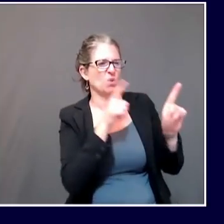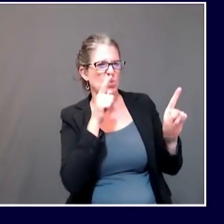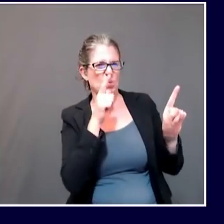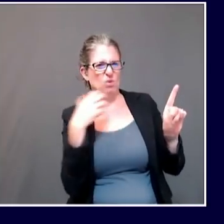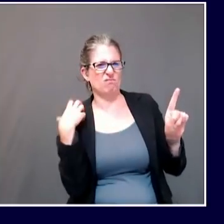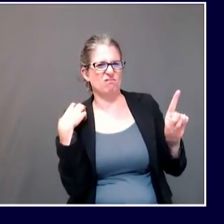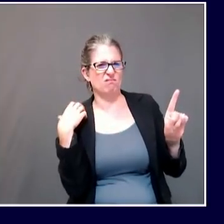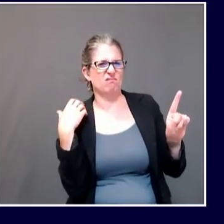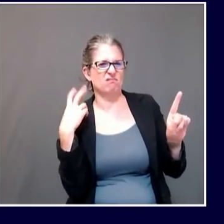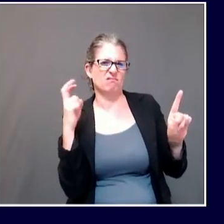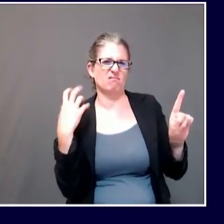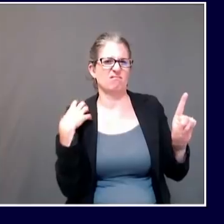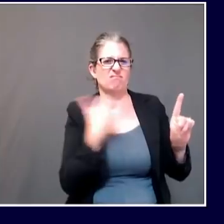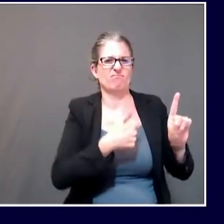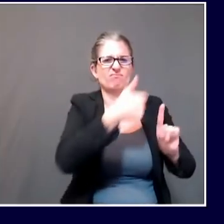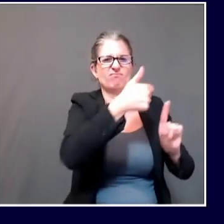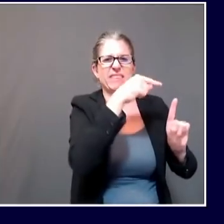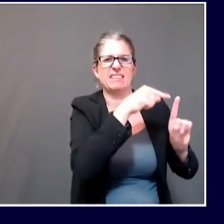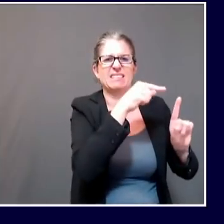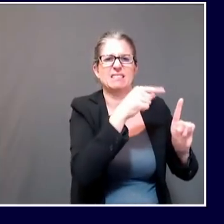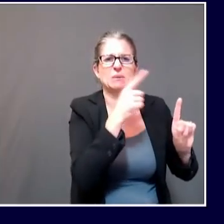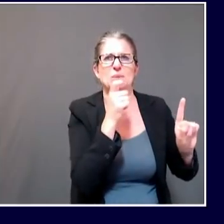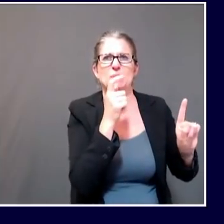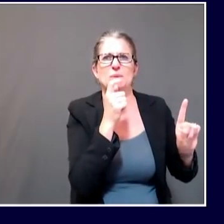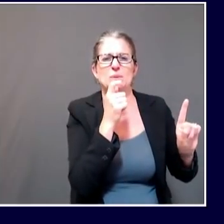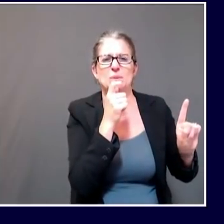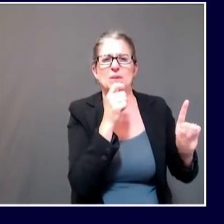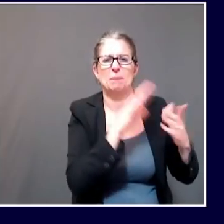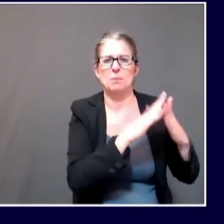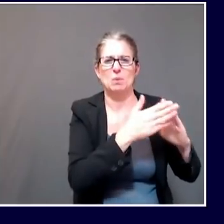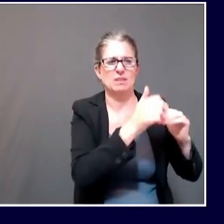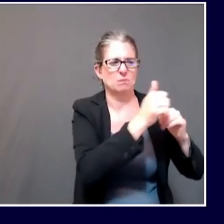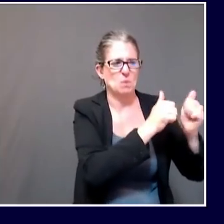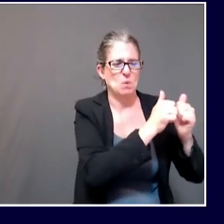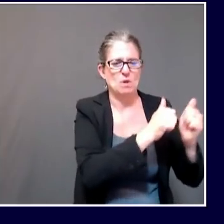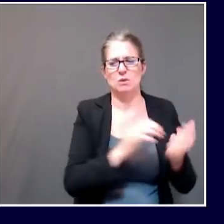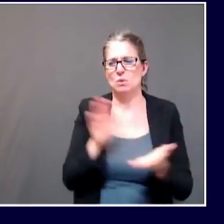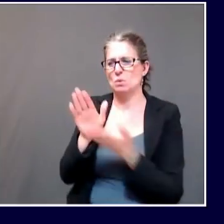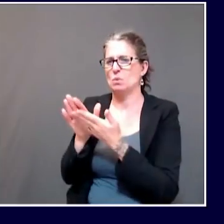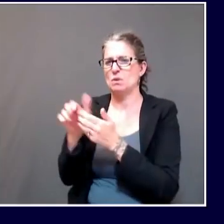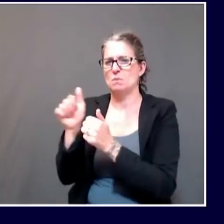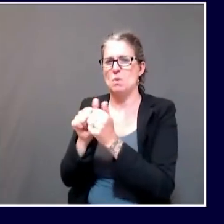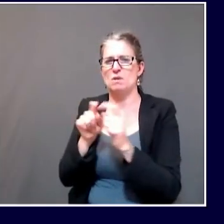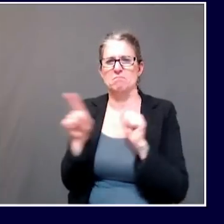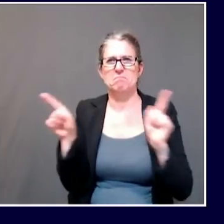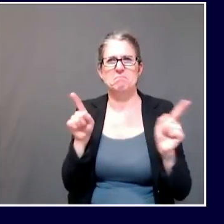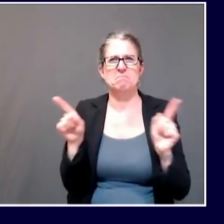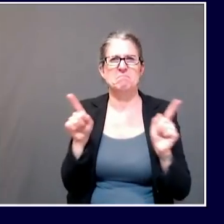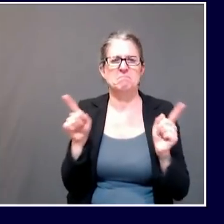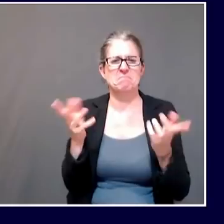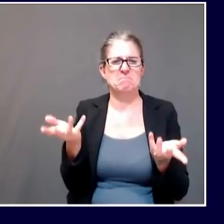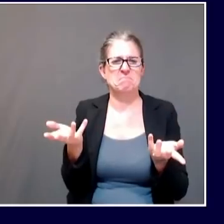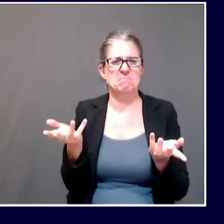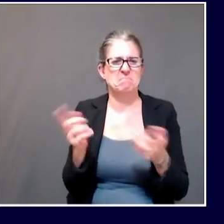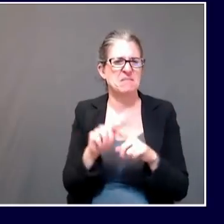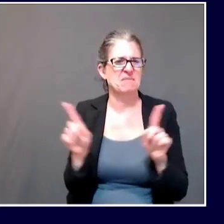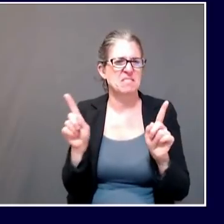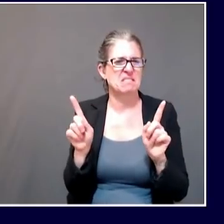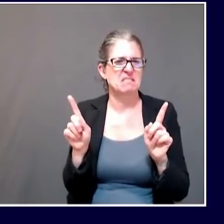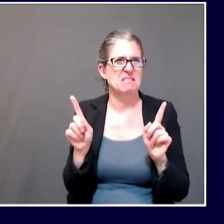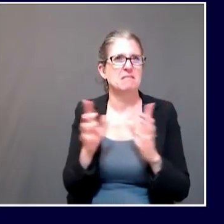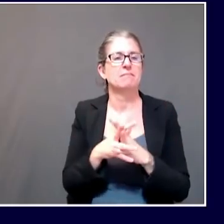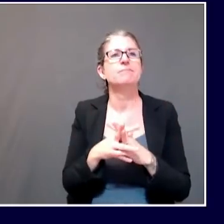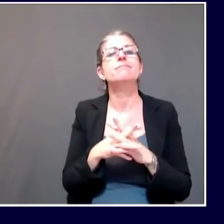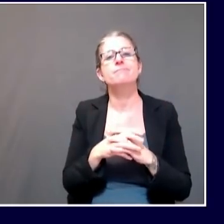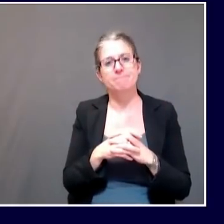release of their guidelines and protocols for a return to competition? Sure. So we, in, in respect for a main